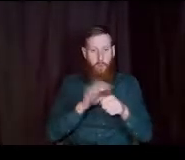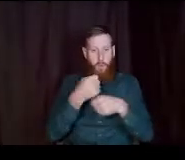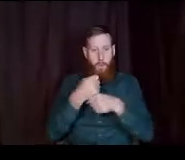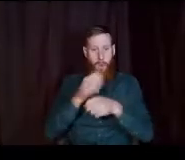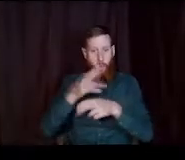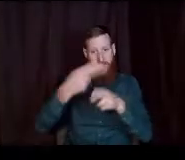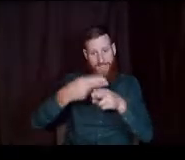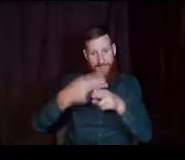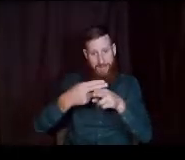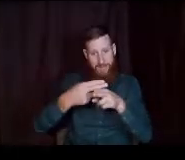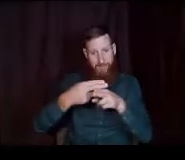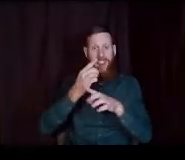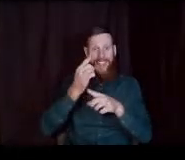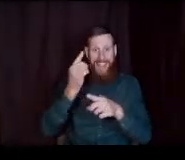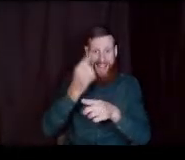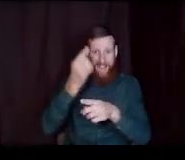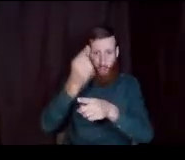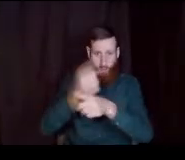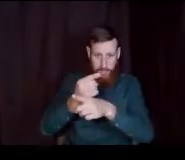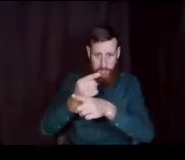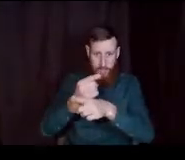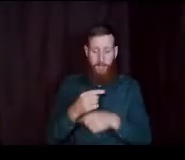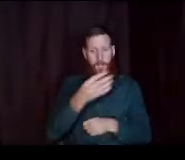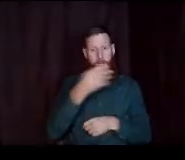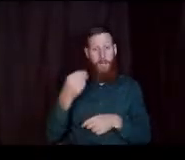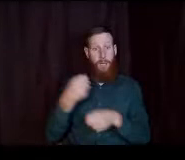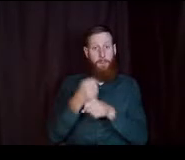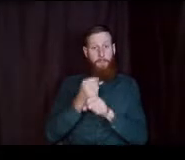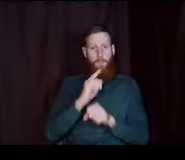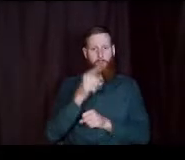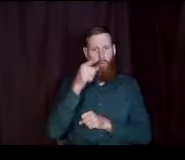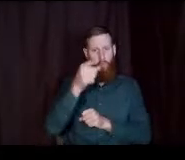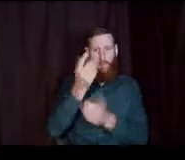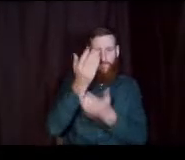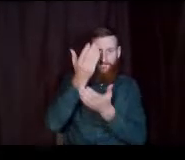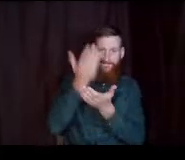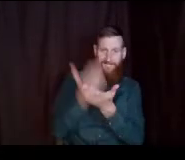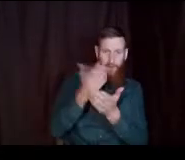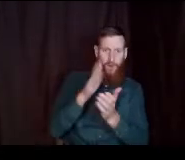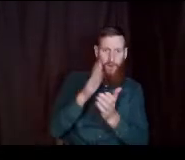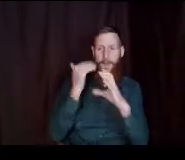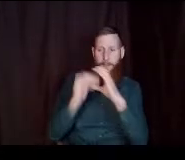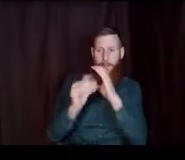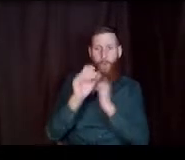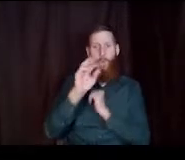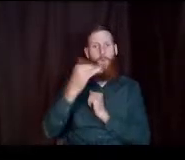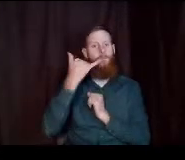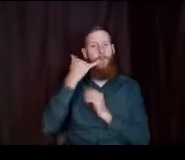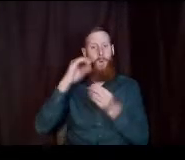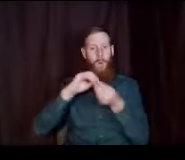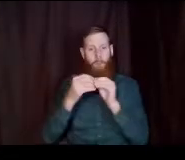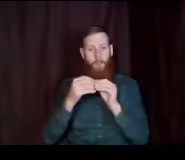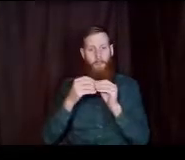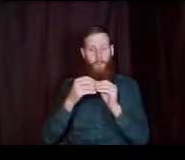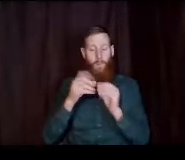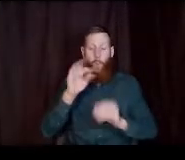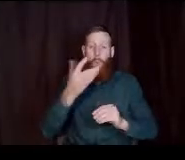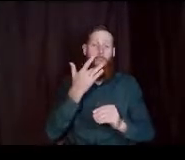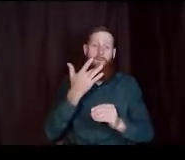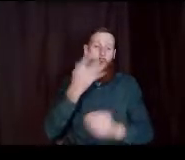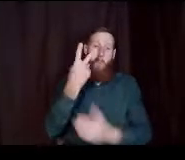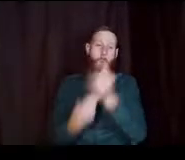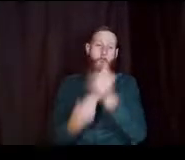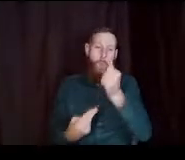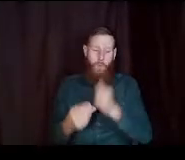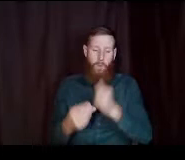and when you do this also make sure that you verify either your email or your phone number or preferably both if